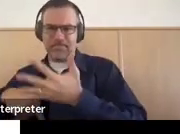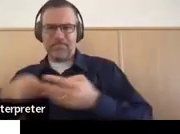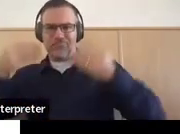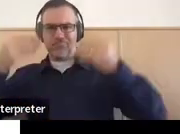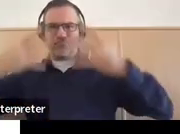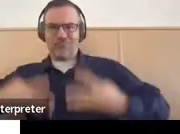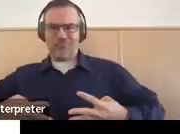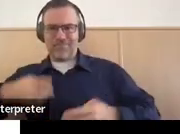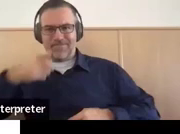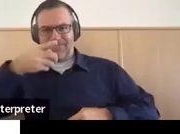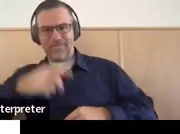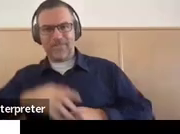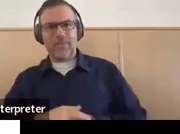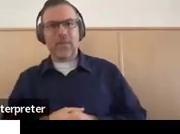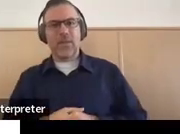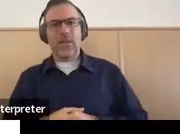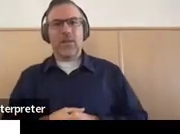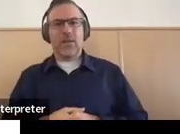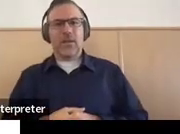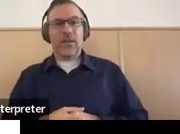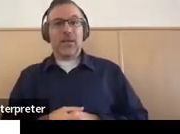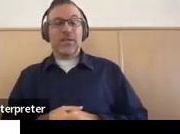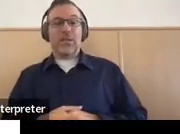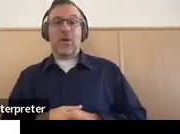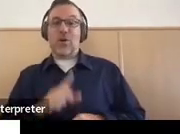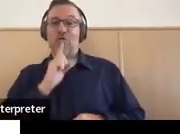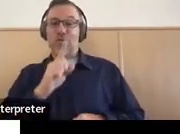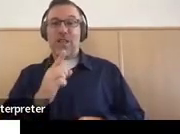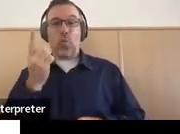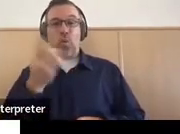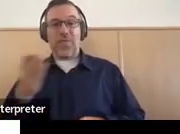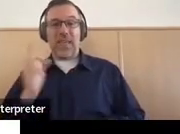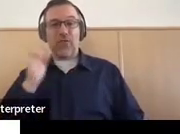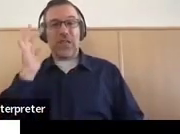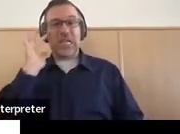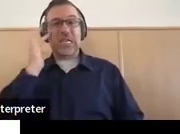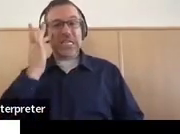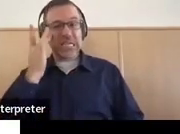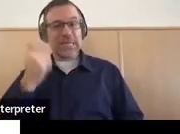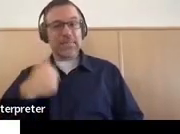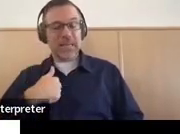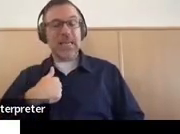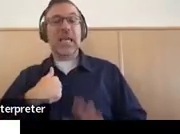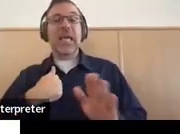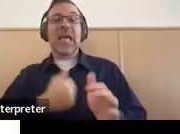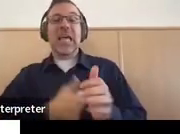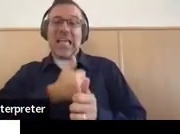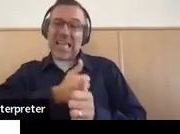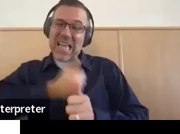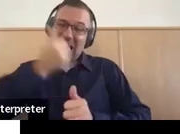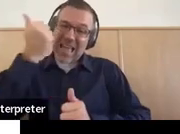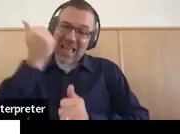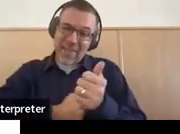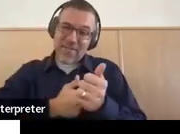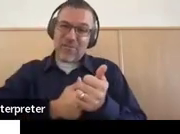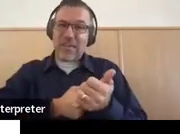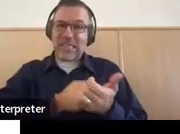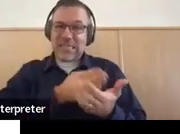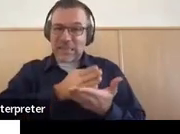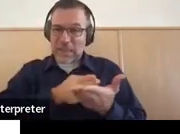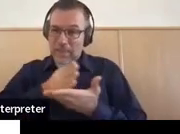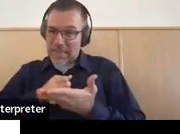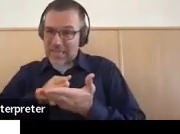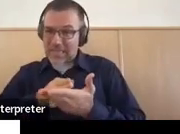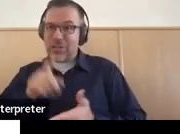is sort of my kryptonite is that every single piece of the indicator needs to be